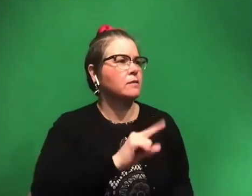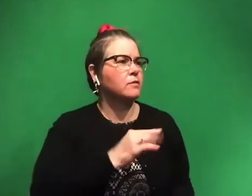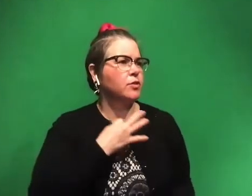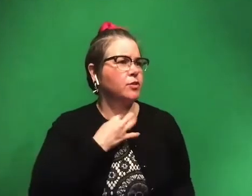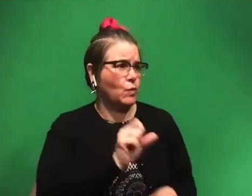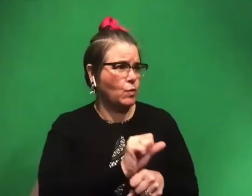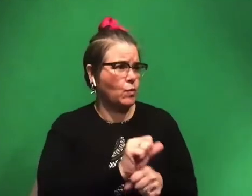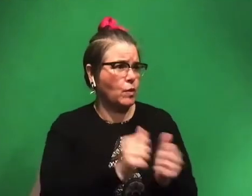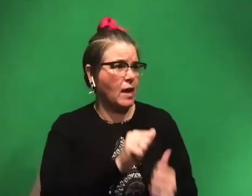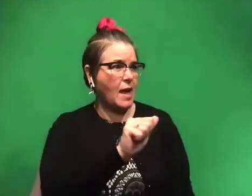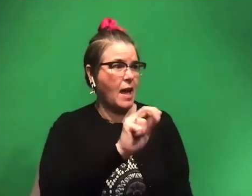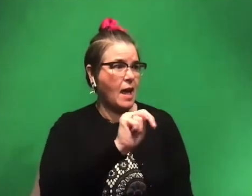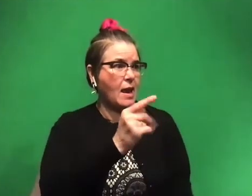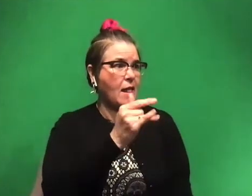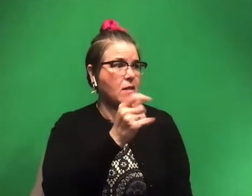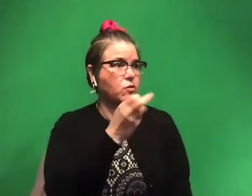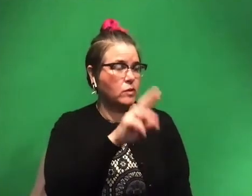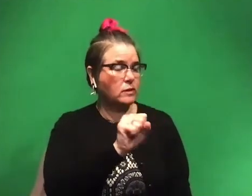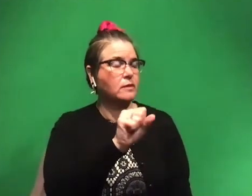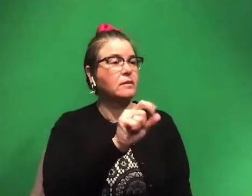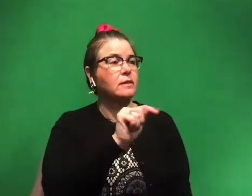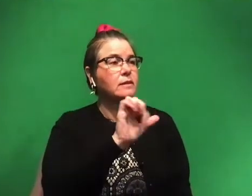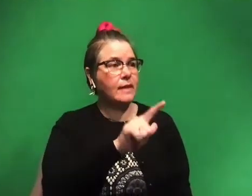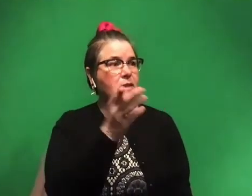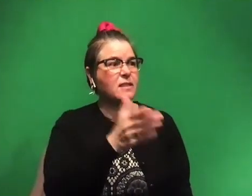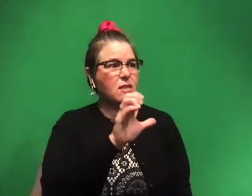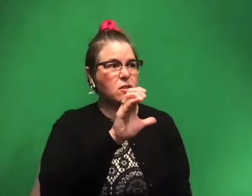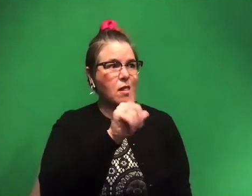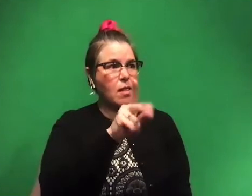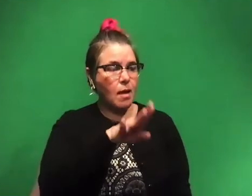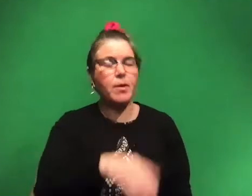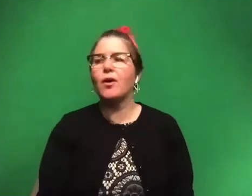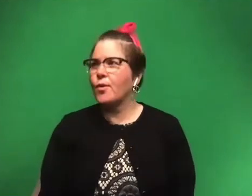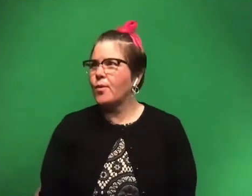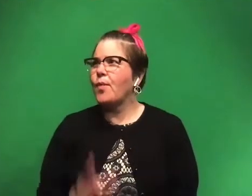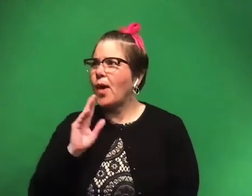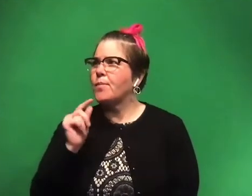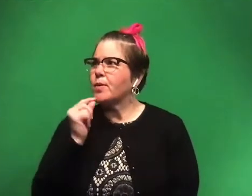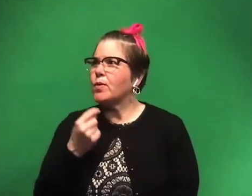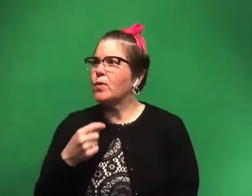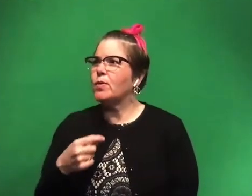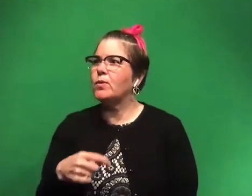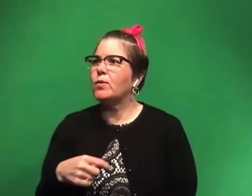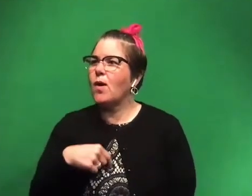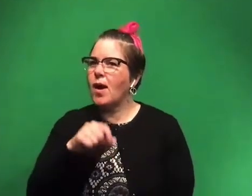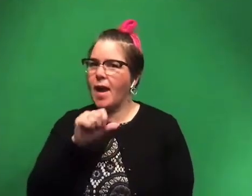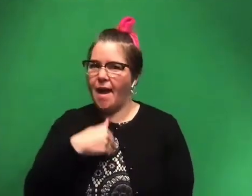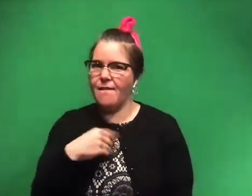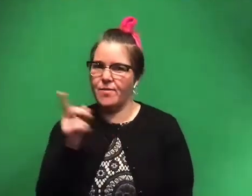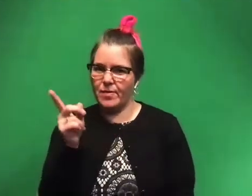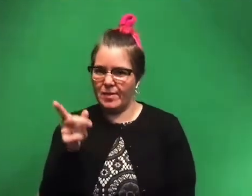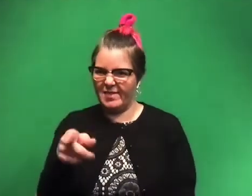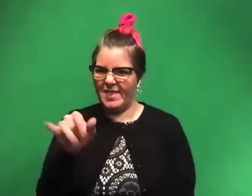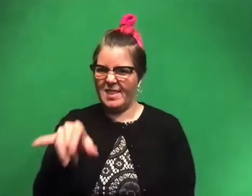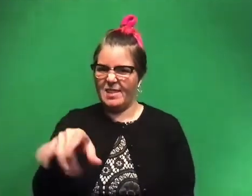with an ankylosaurus tail slash club? Ooh, that would be so cool. My little ankylosaurus right here. I have not